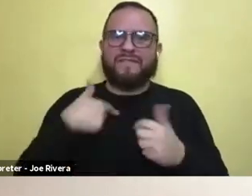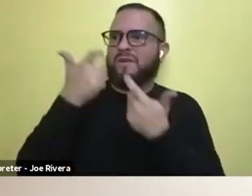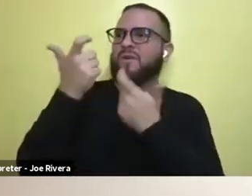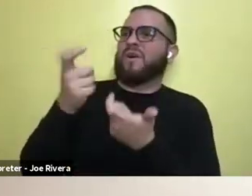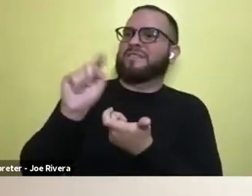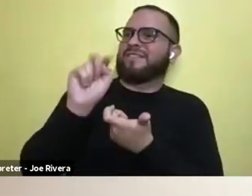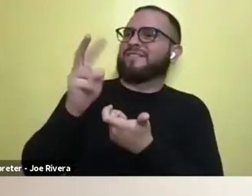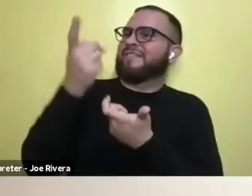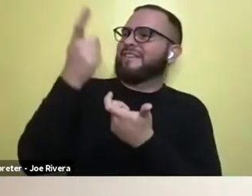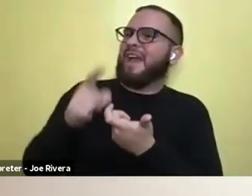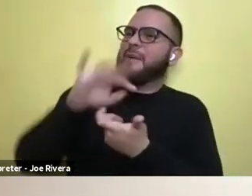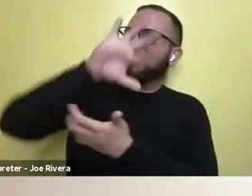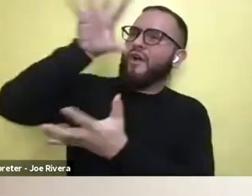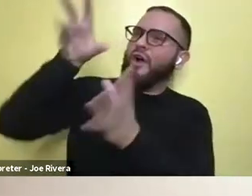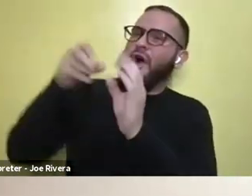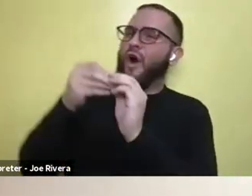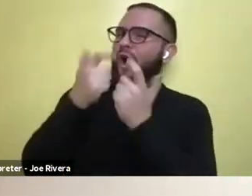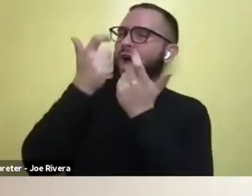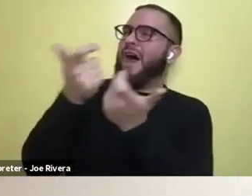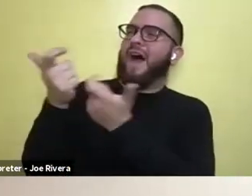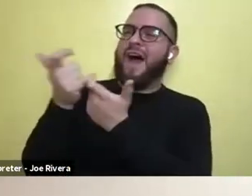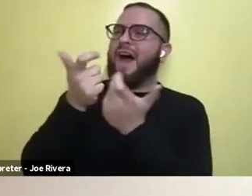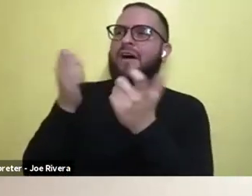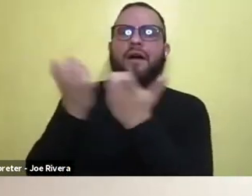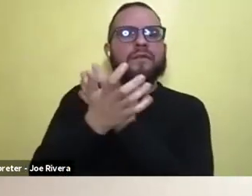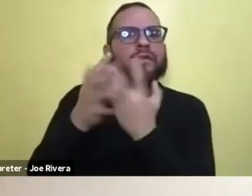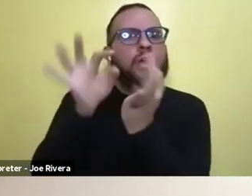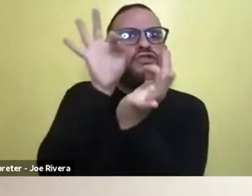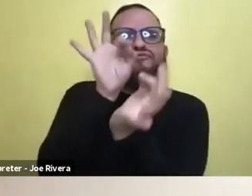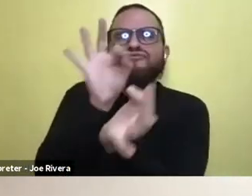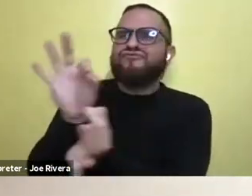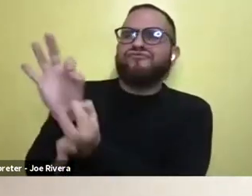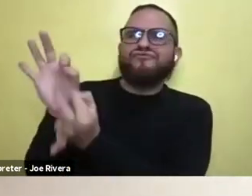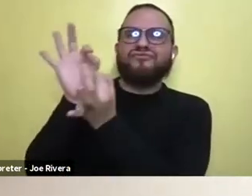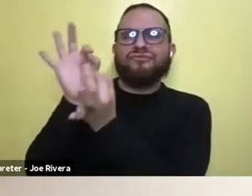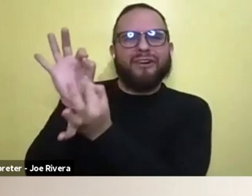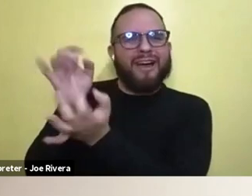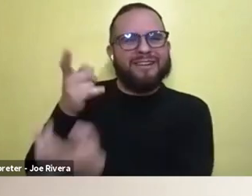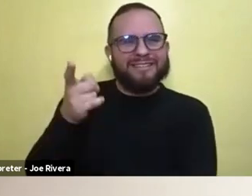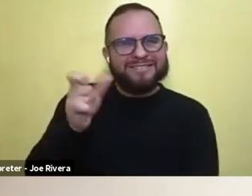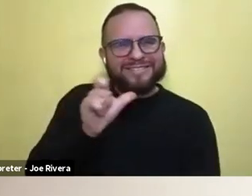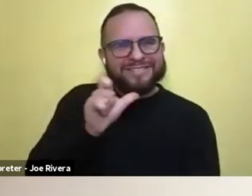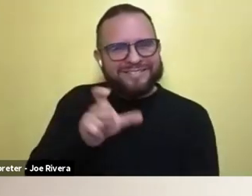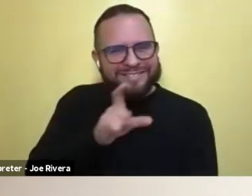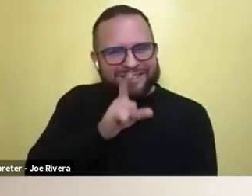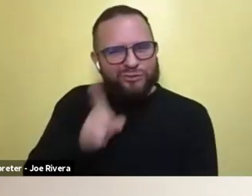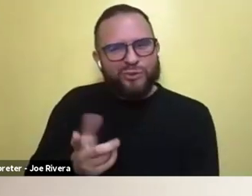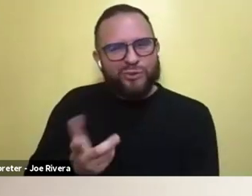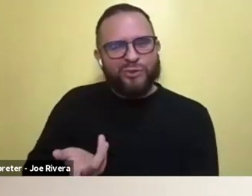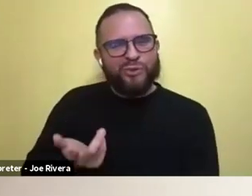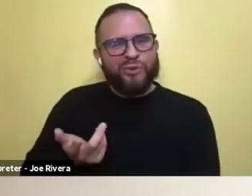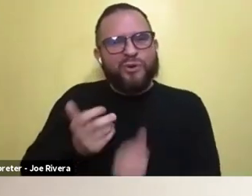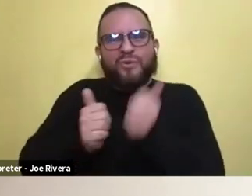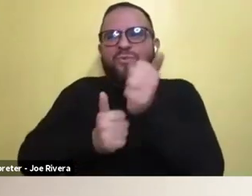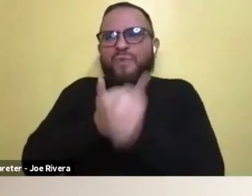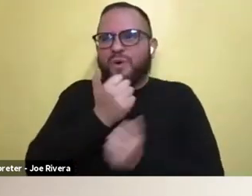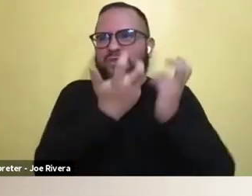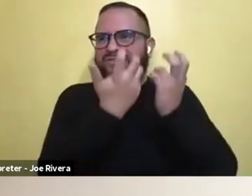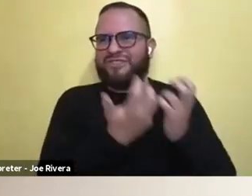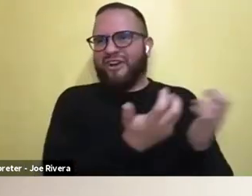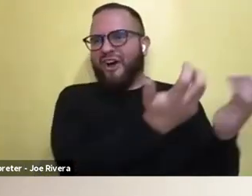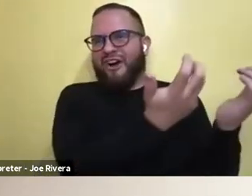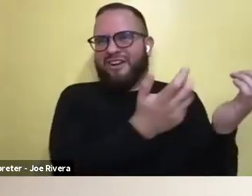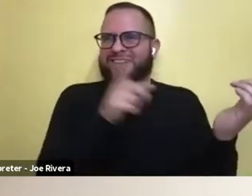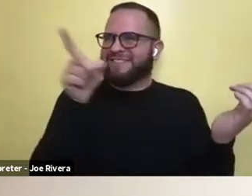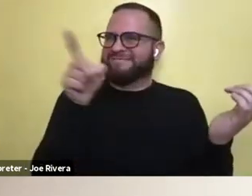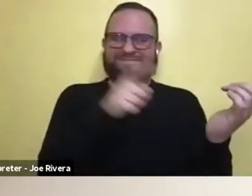where everything was perfect when that's not true for the, for the vast majority, uh, of our audience. And so I just think it's